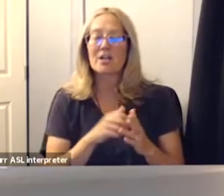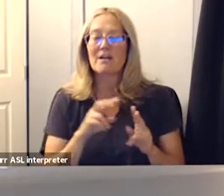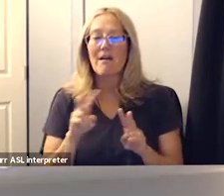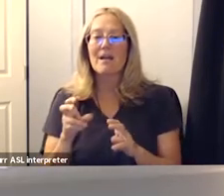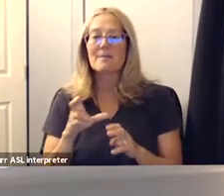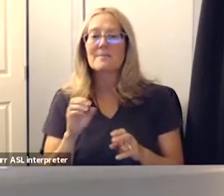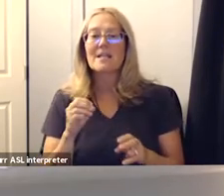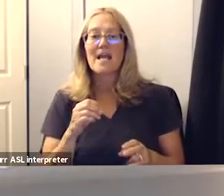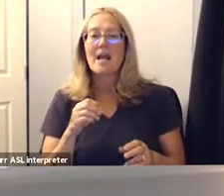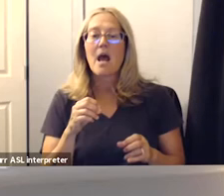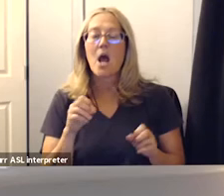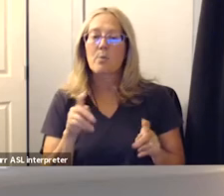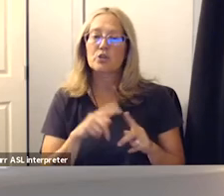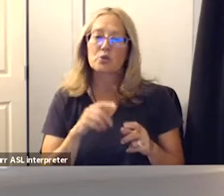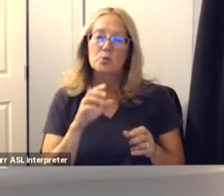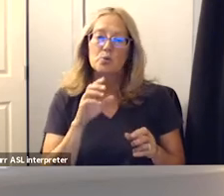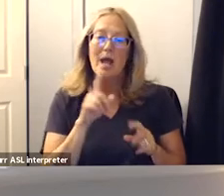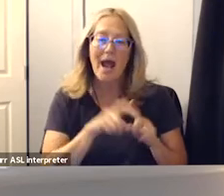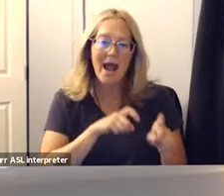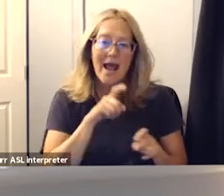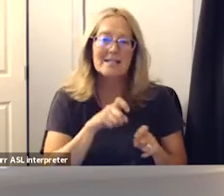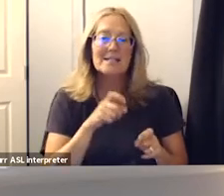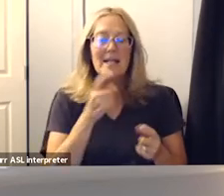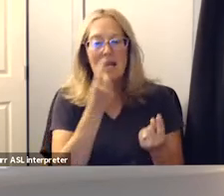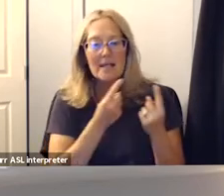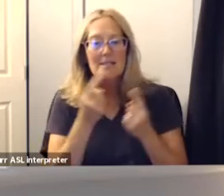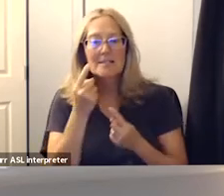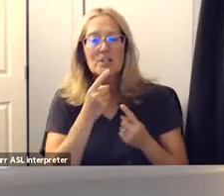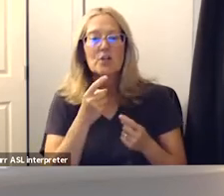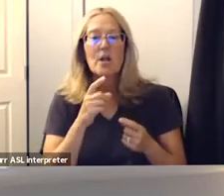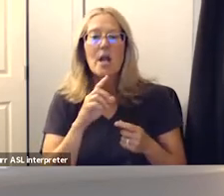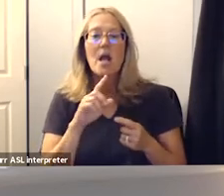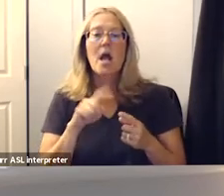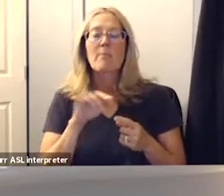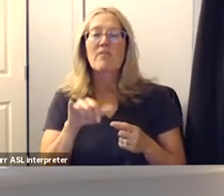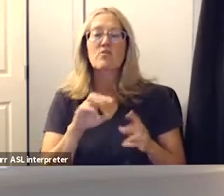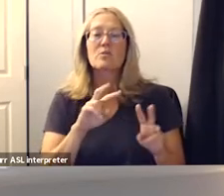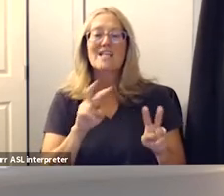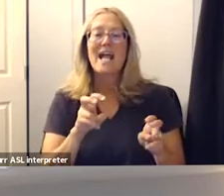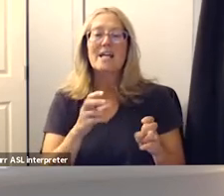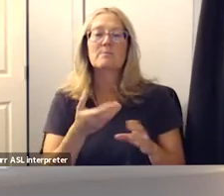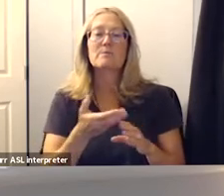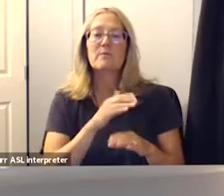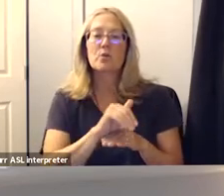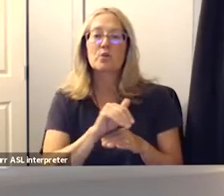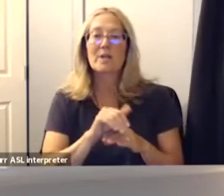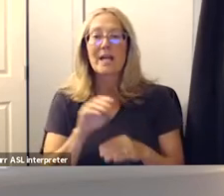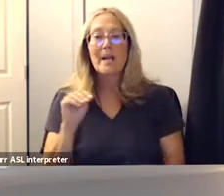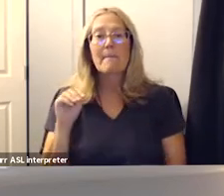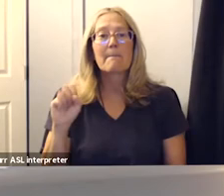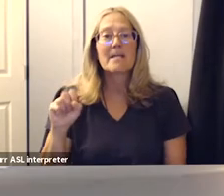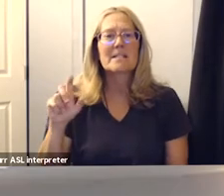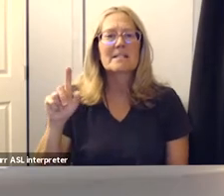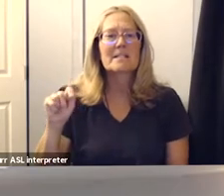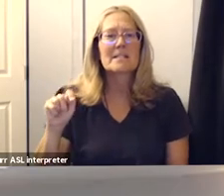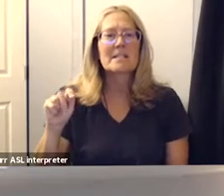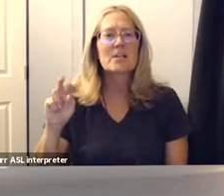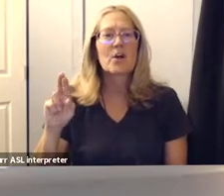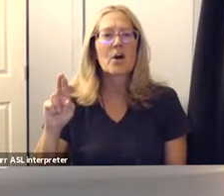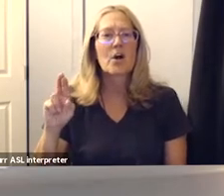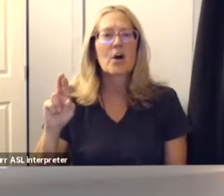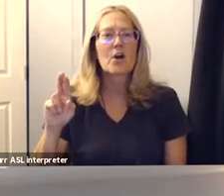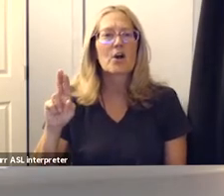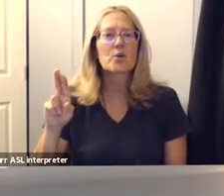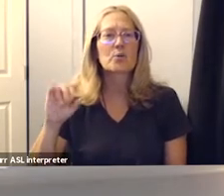to consider and ask questions about these items before tonight so first miss trujillo are there any public comments on the